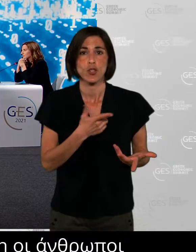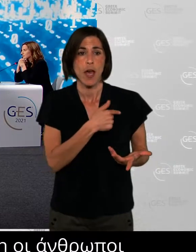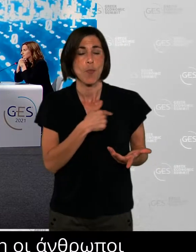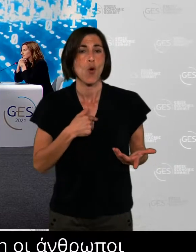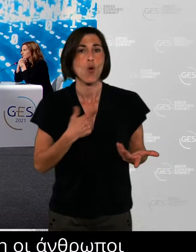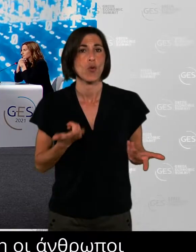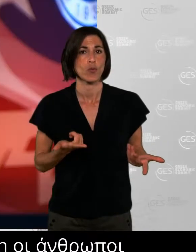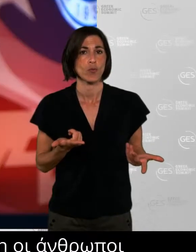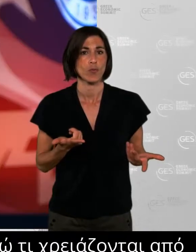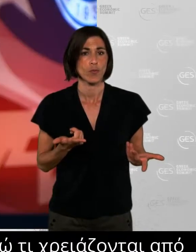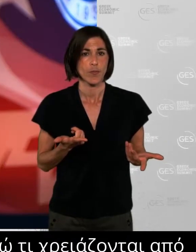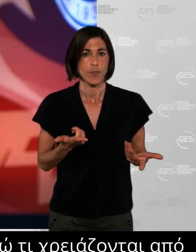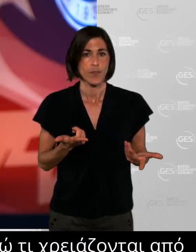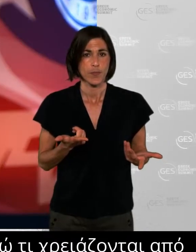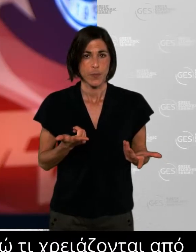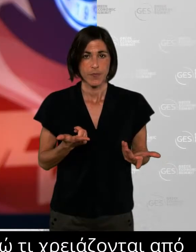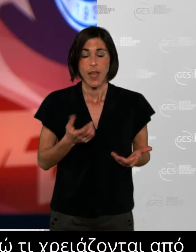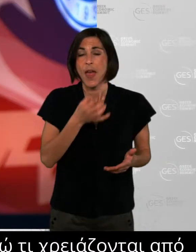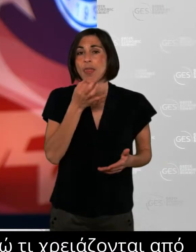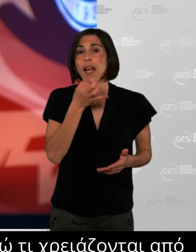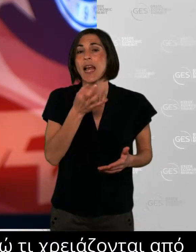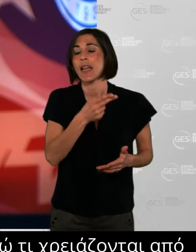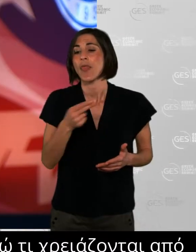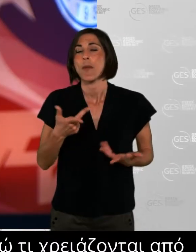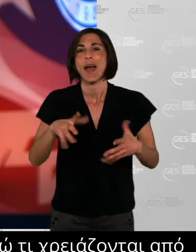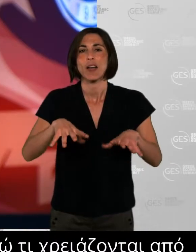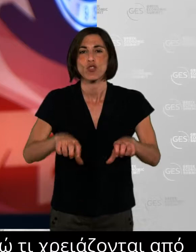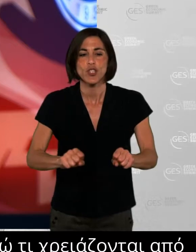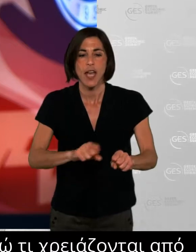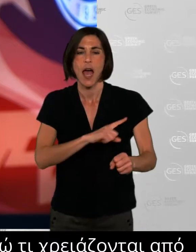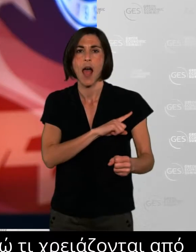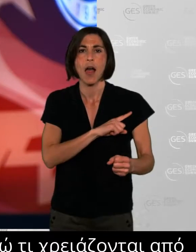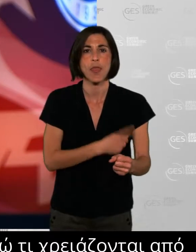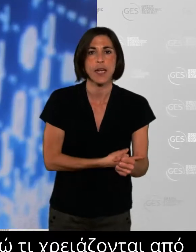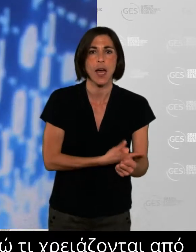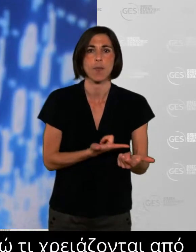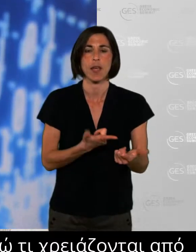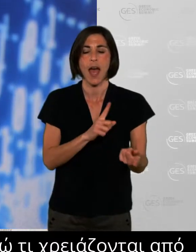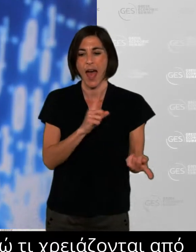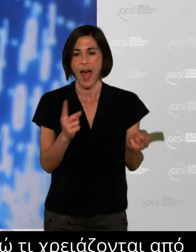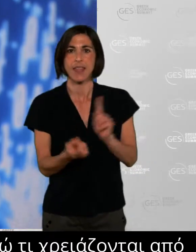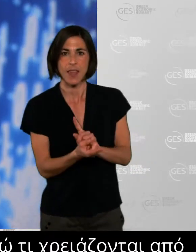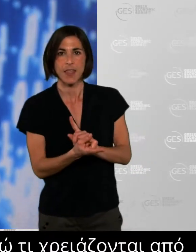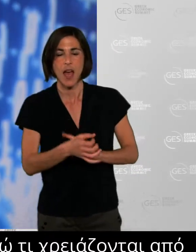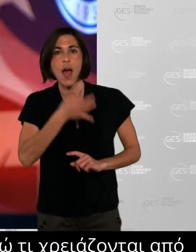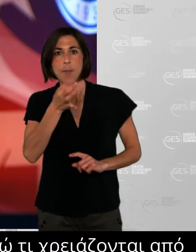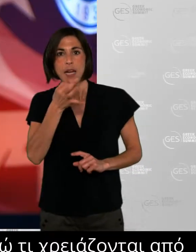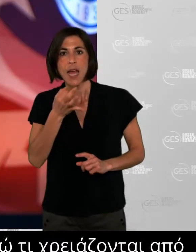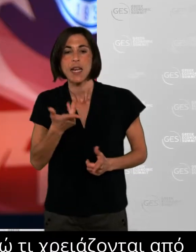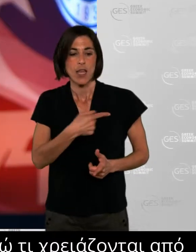I think about authority or power. We're talking about seeing a leader as human, as a simple person,